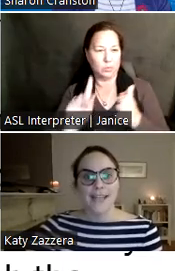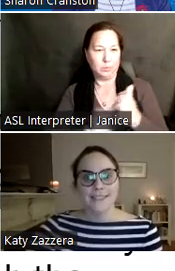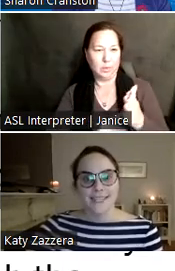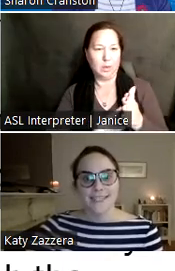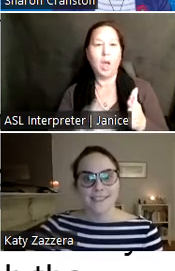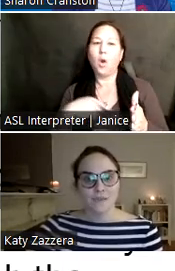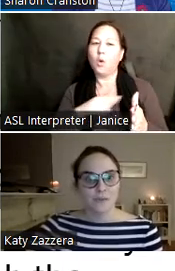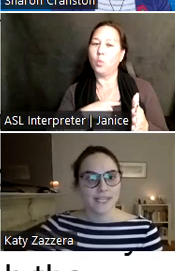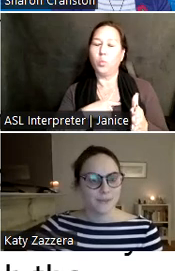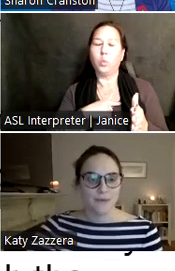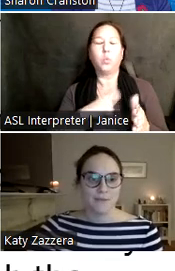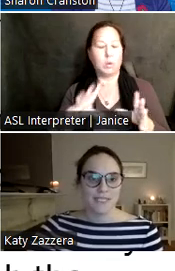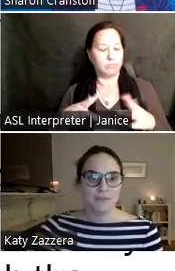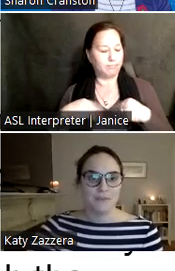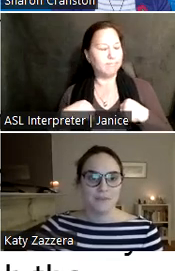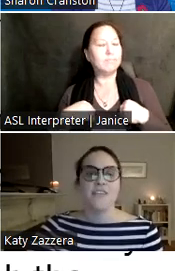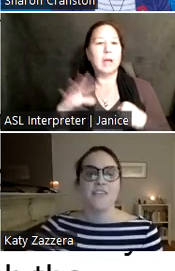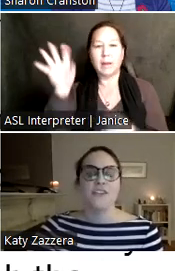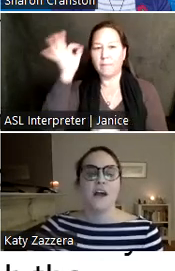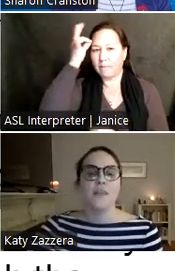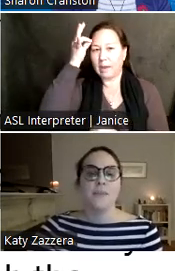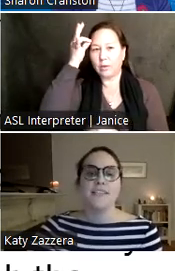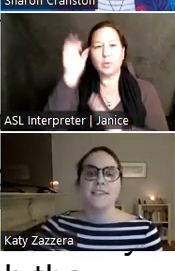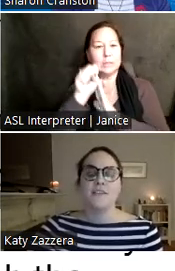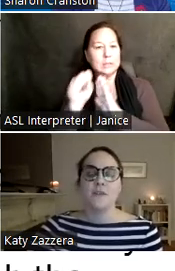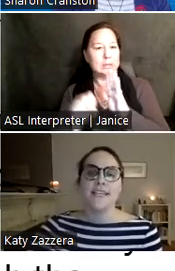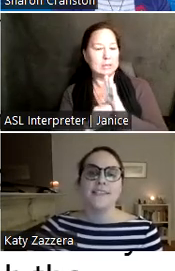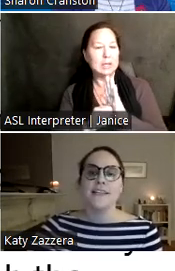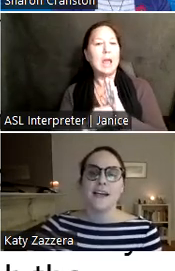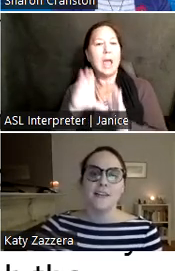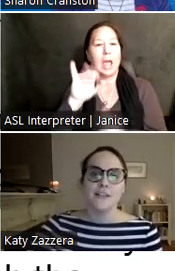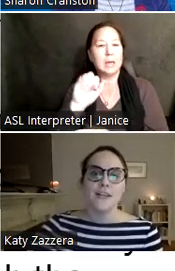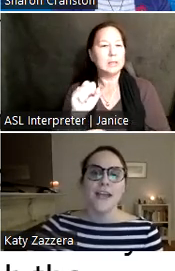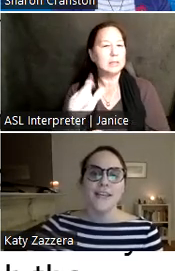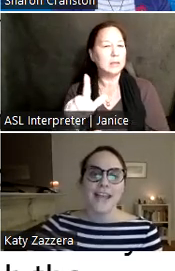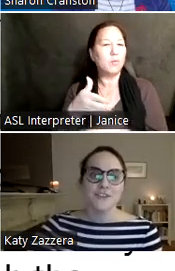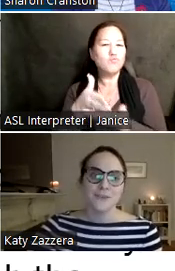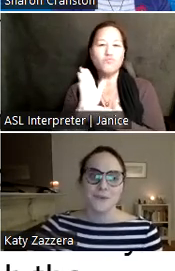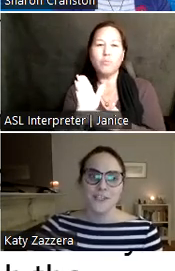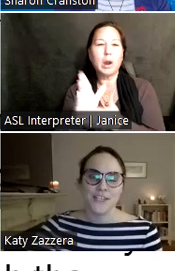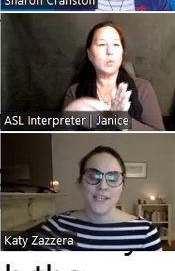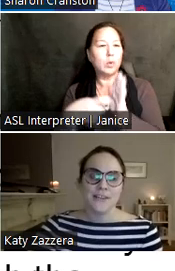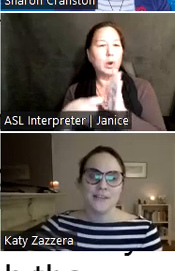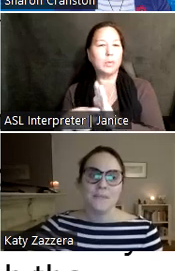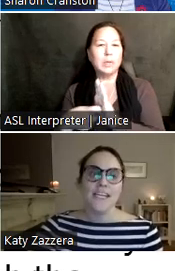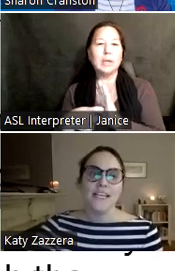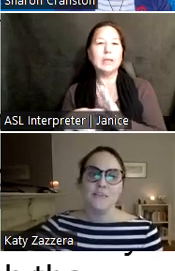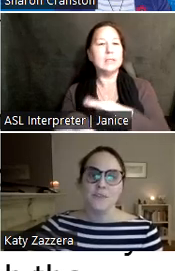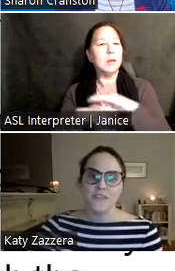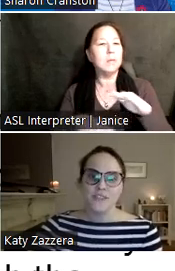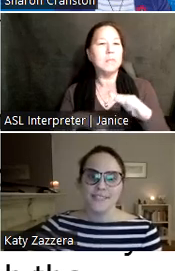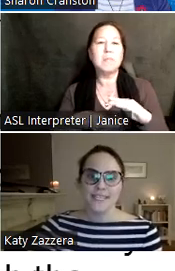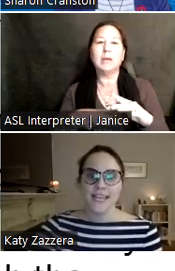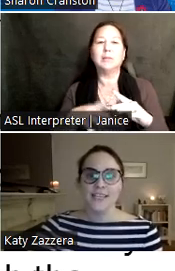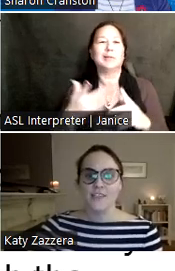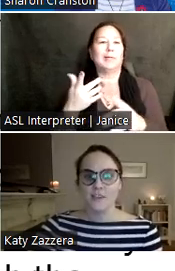and state civil rights requirements preventing discrimination on the basis of race, color, national origin, limited English